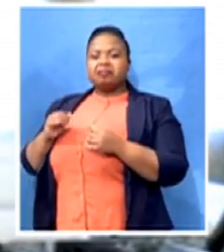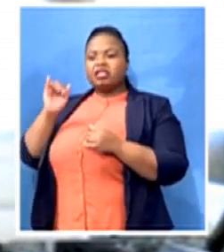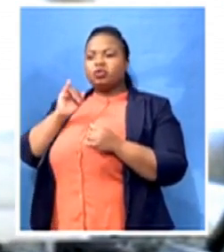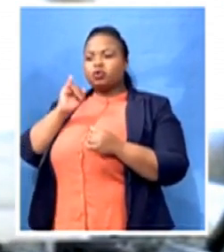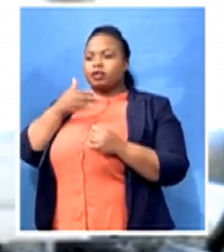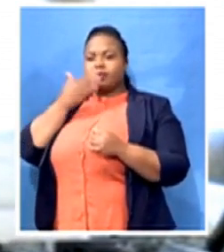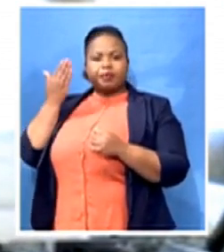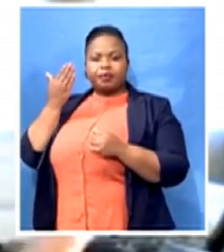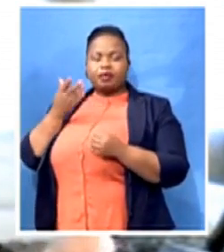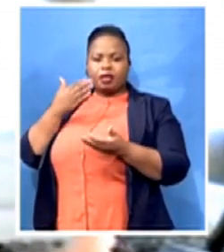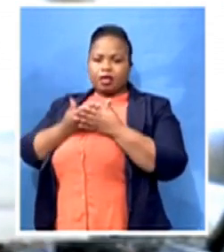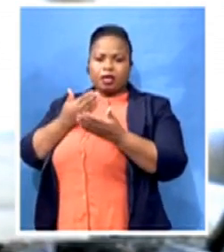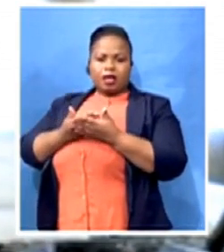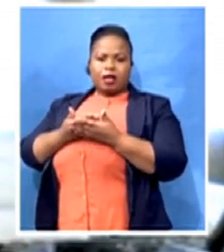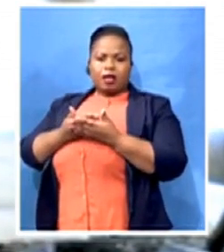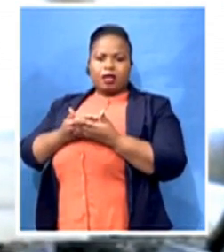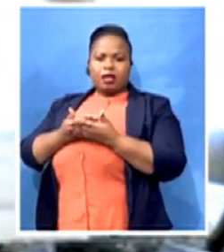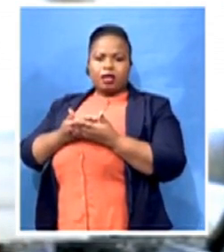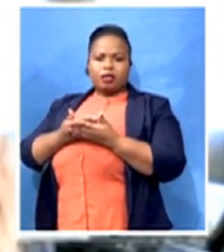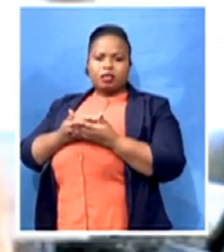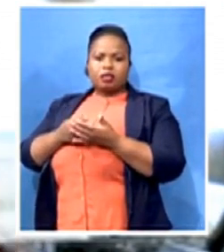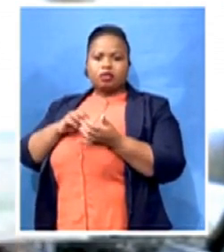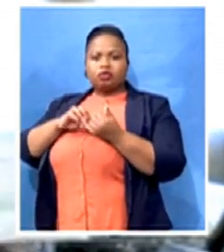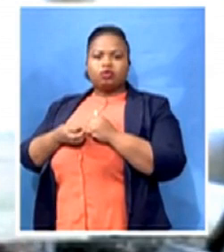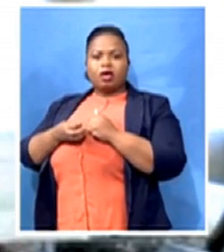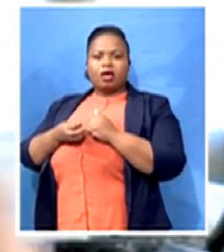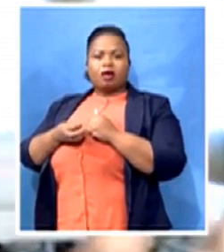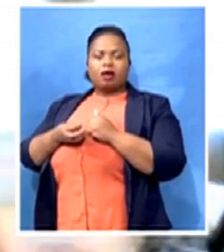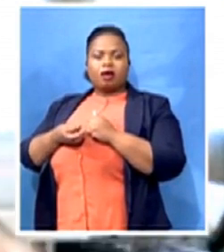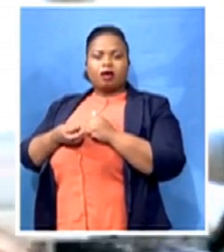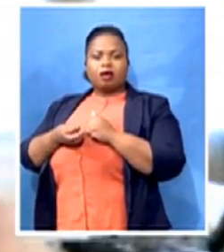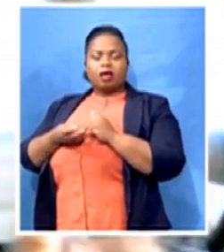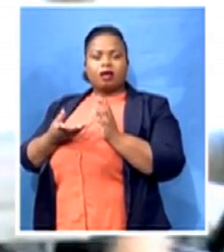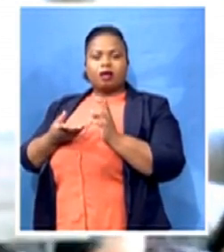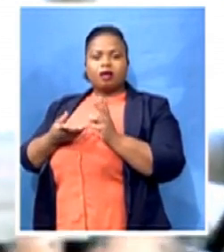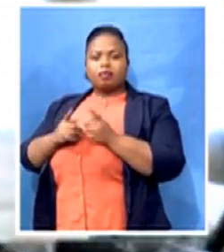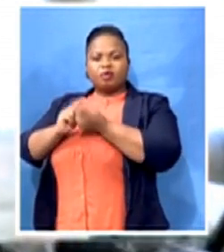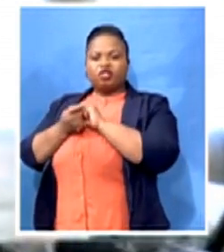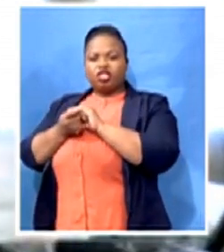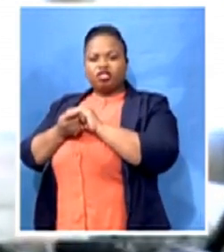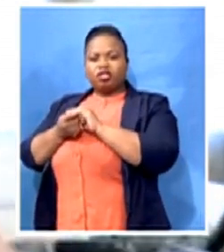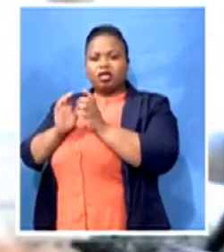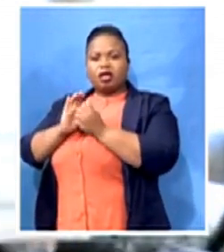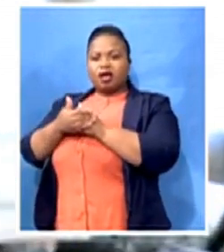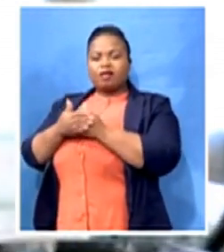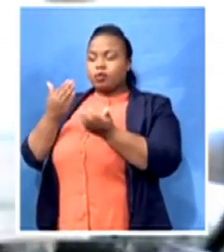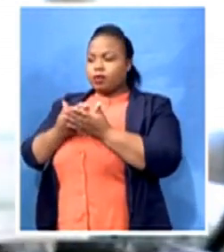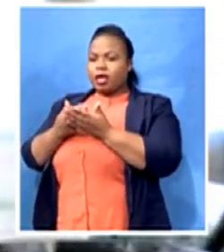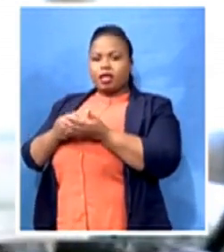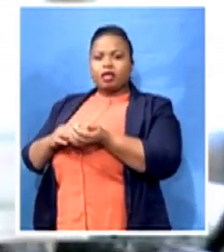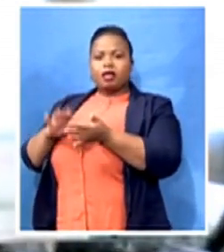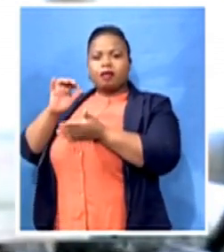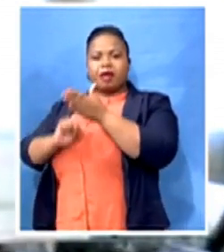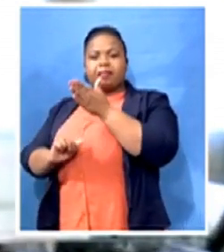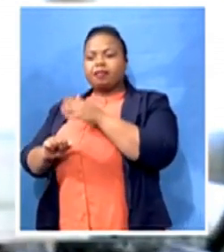which could significantly reduce their premiums by up to half or even more on those